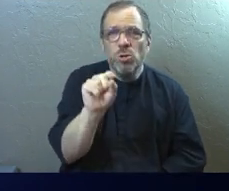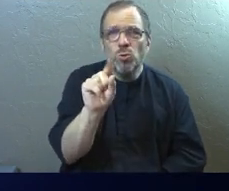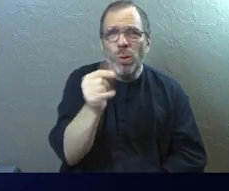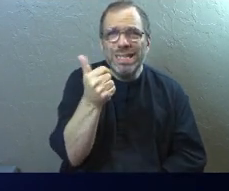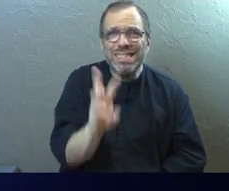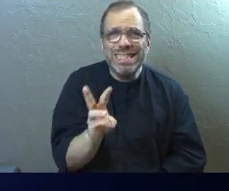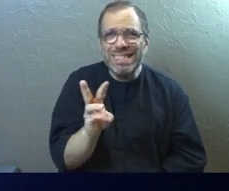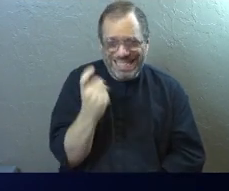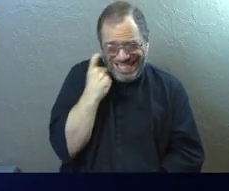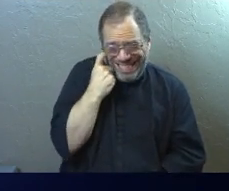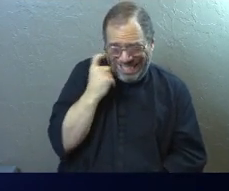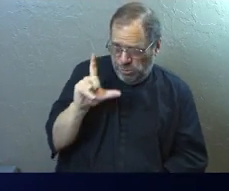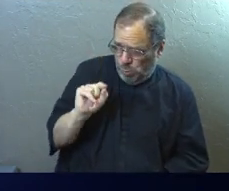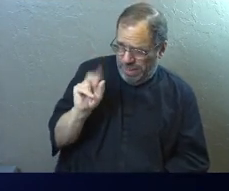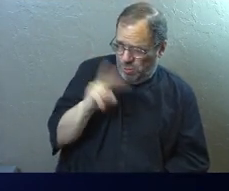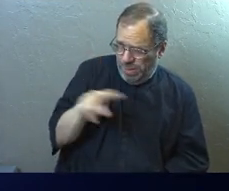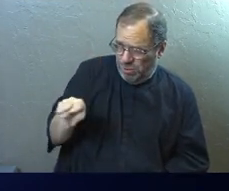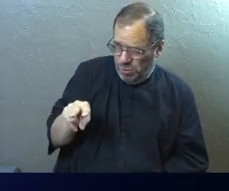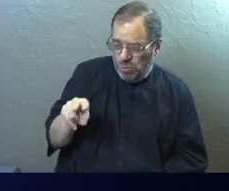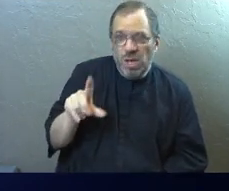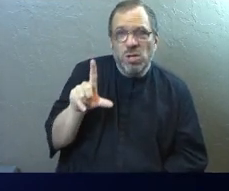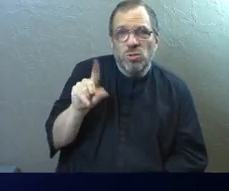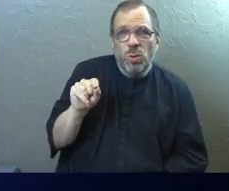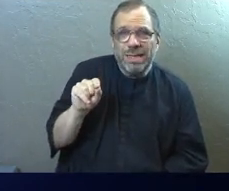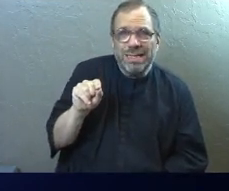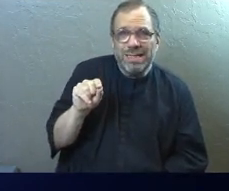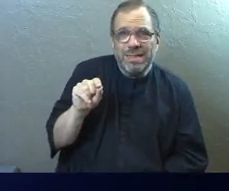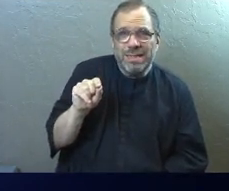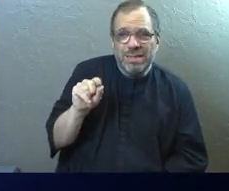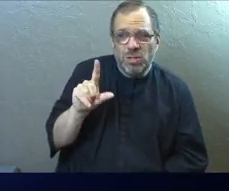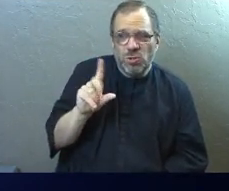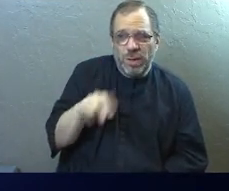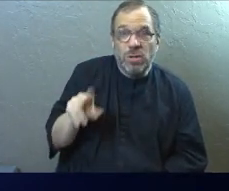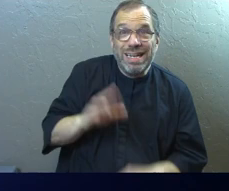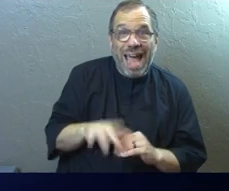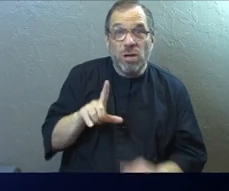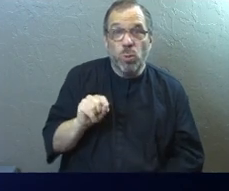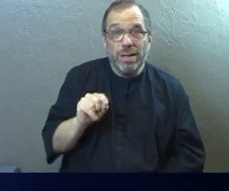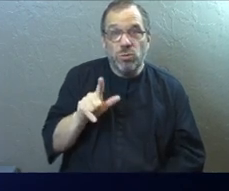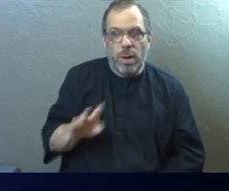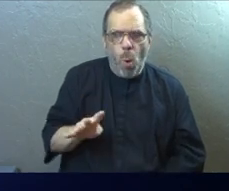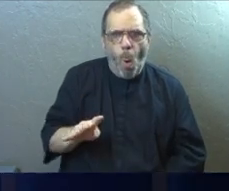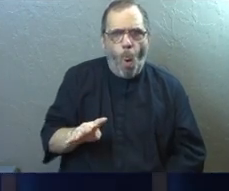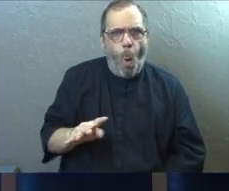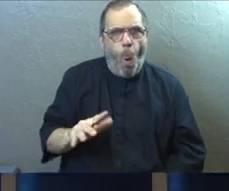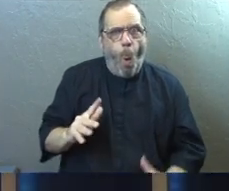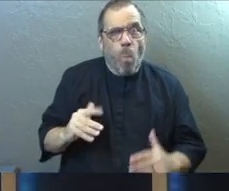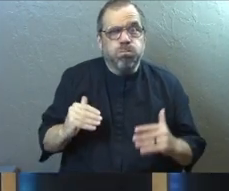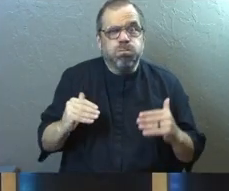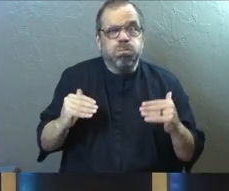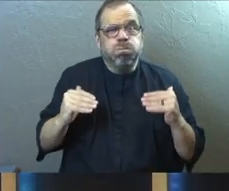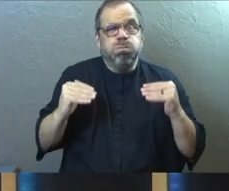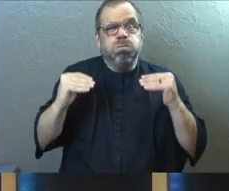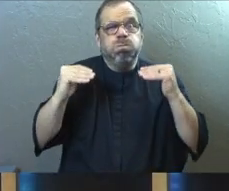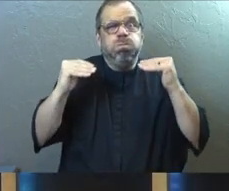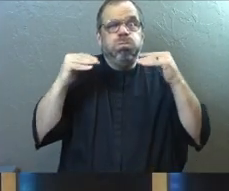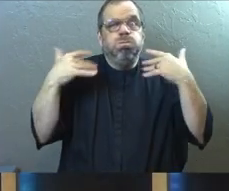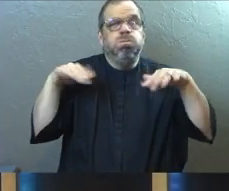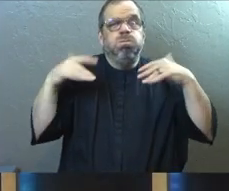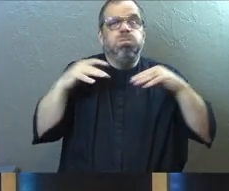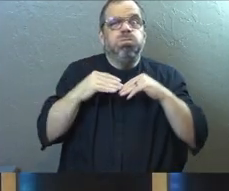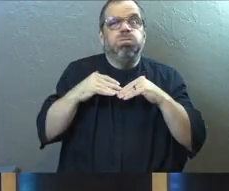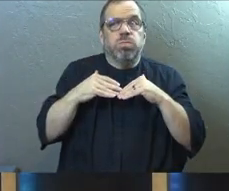And we got the update in 2022. Here we are in 2024. And man, everything is really dialed up to a fever pitch right now, isn't it?